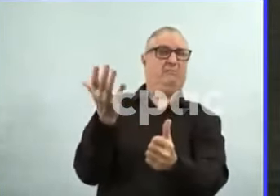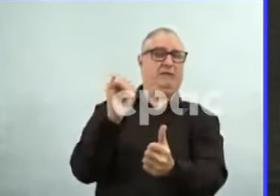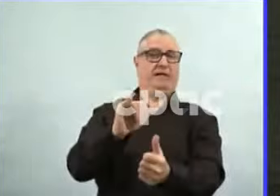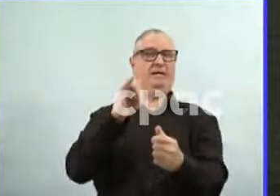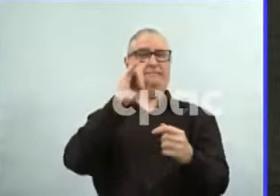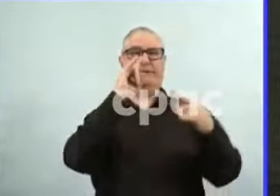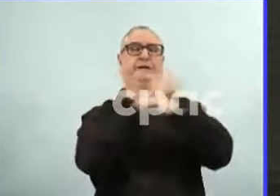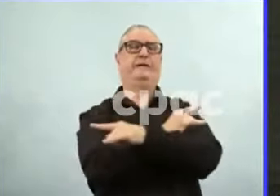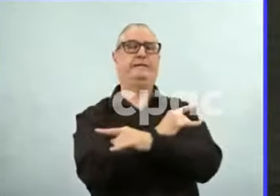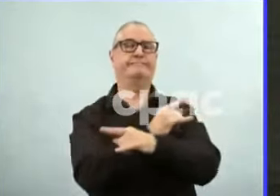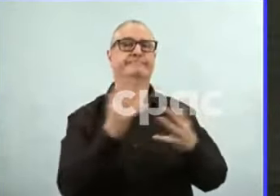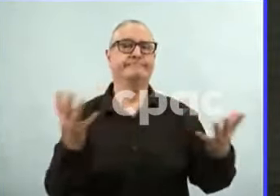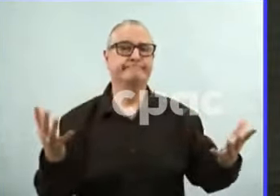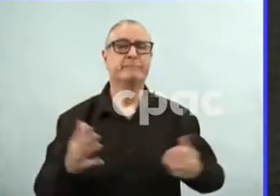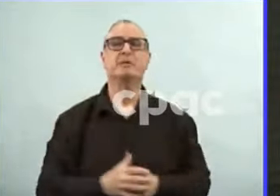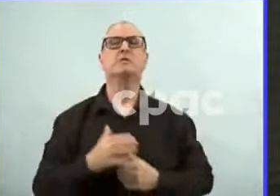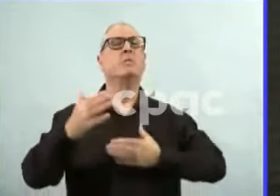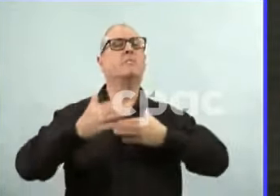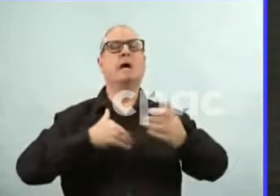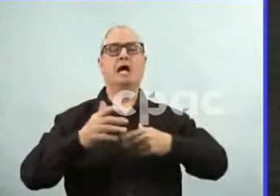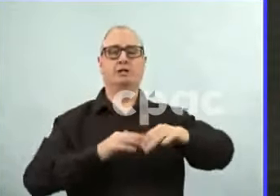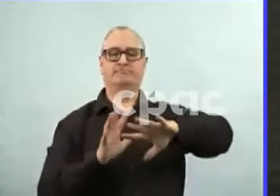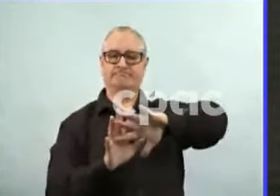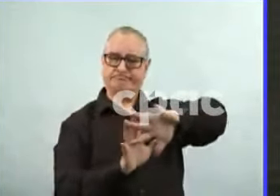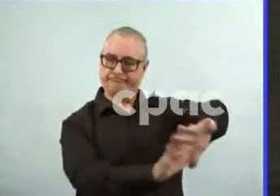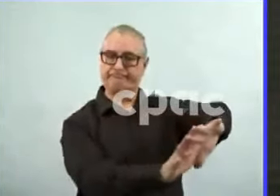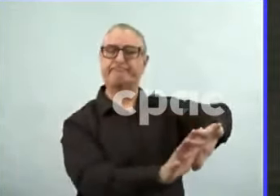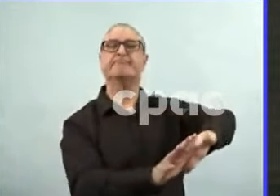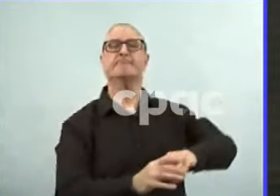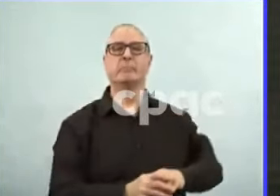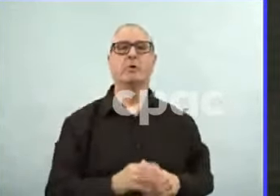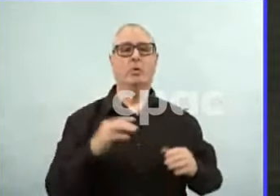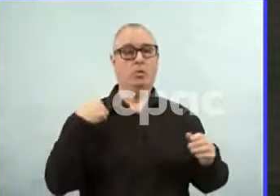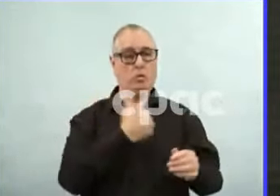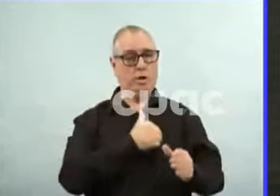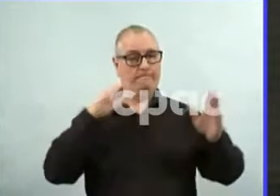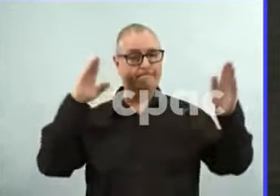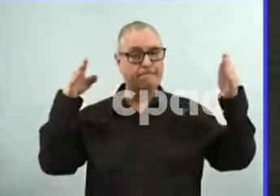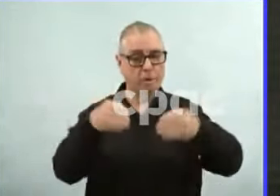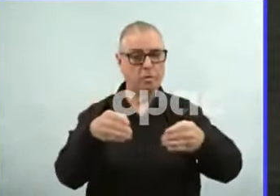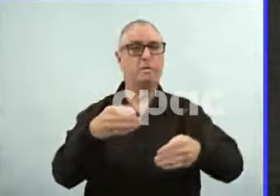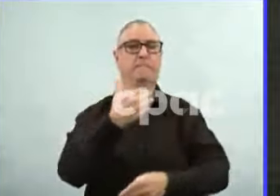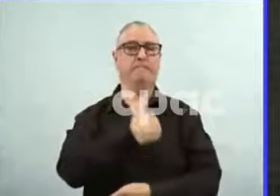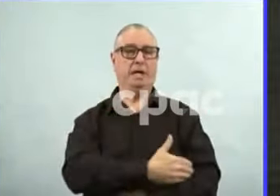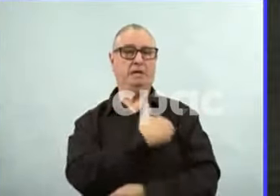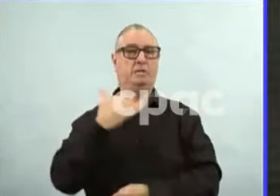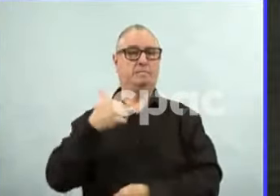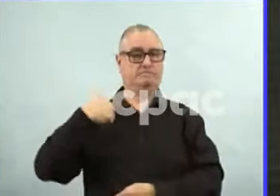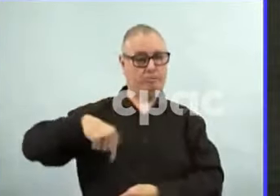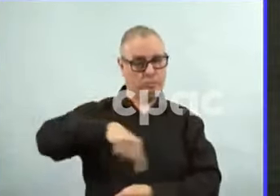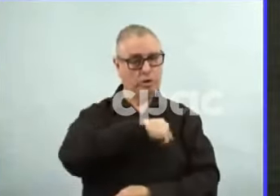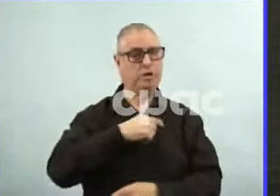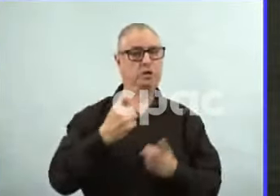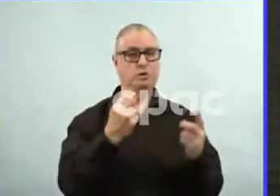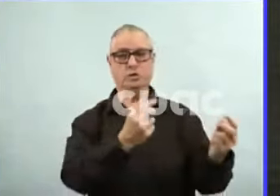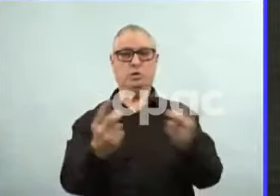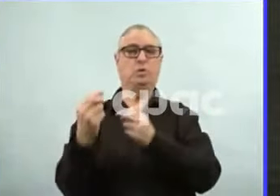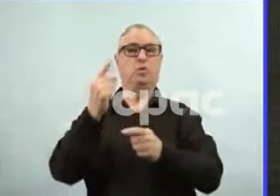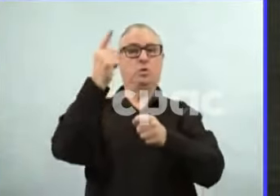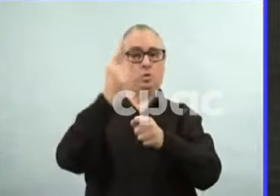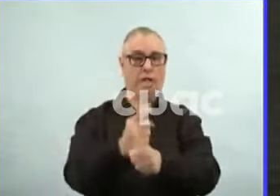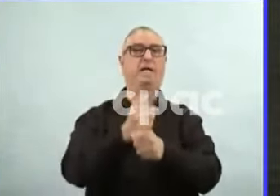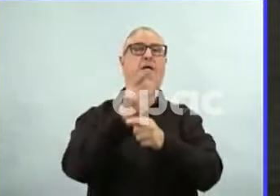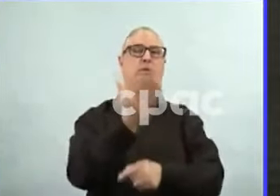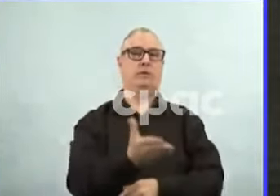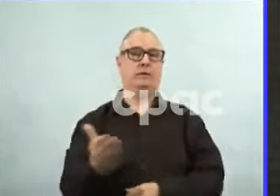what we've asked them to do to put ourselves in a position where we're lessening those restrictions. And we're going to lessen them as quickly as possible.